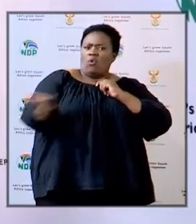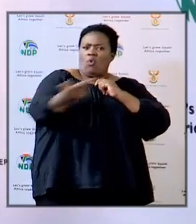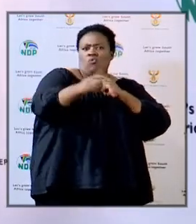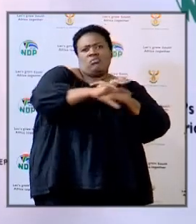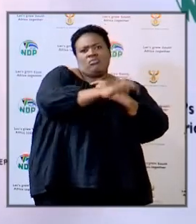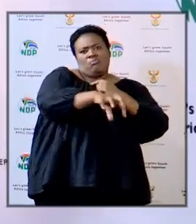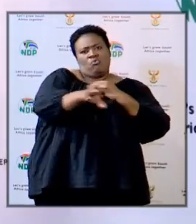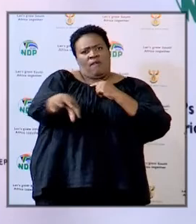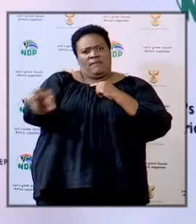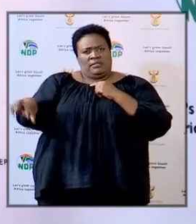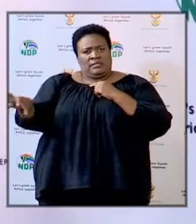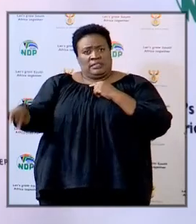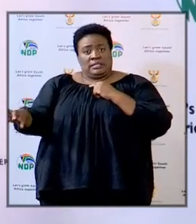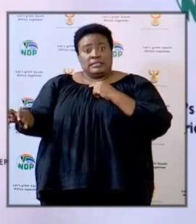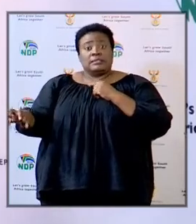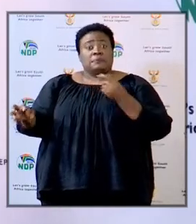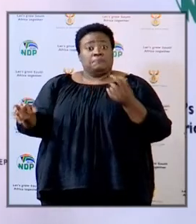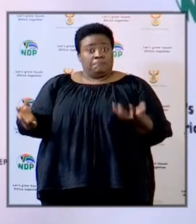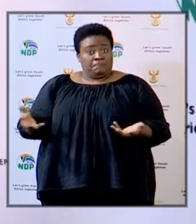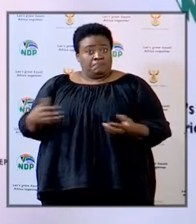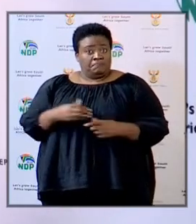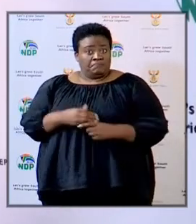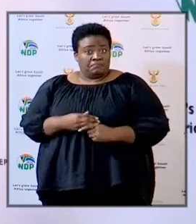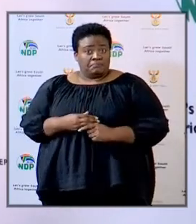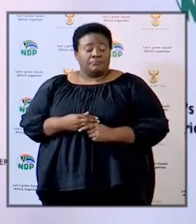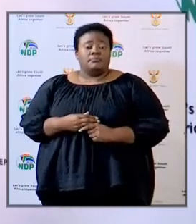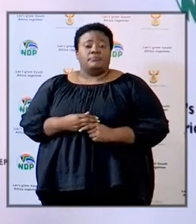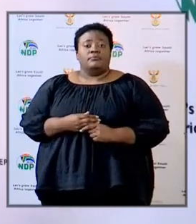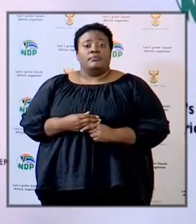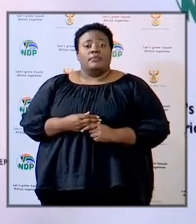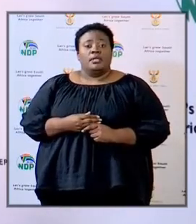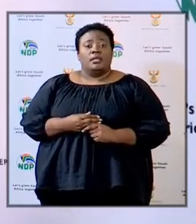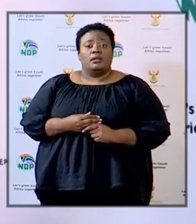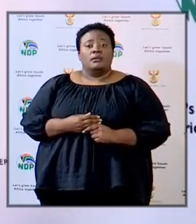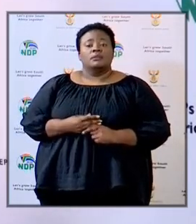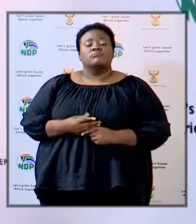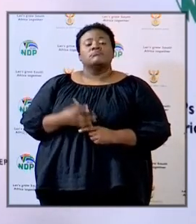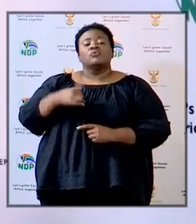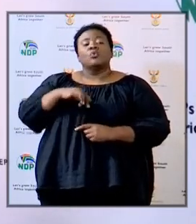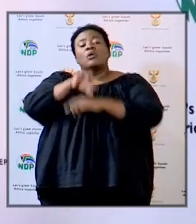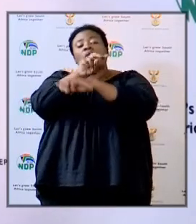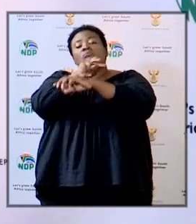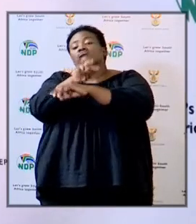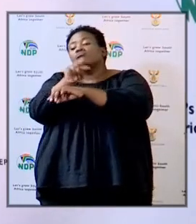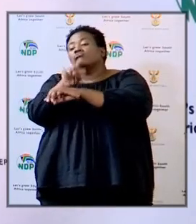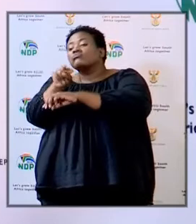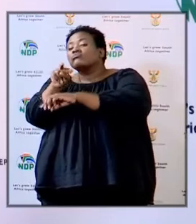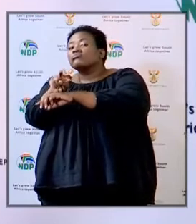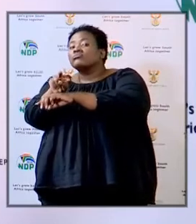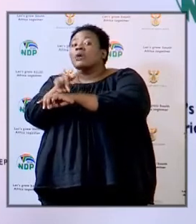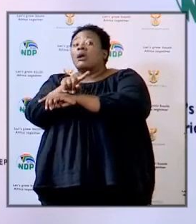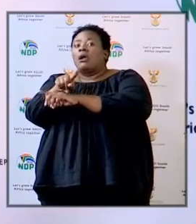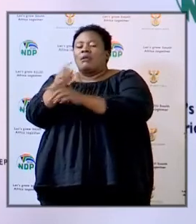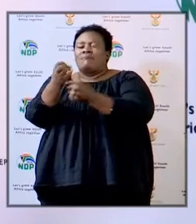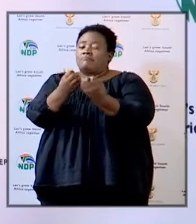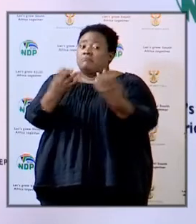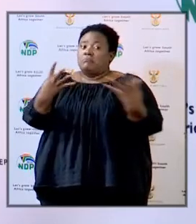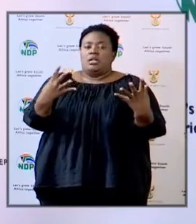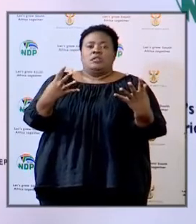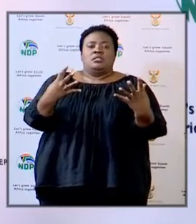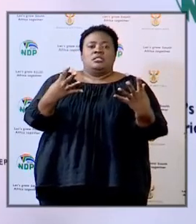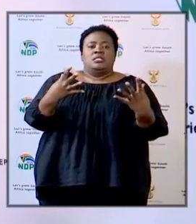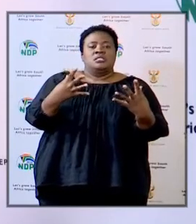provinces. And as a result, our observation is that majority of the schools